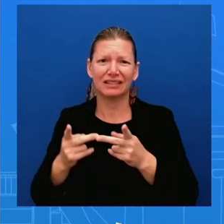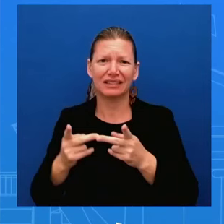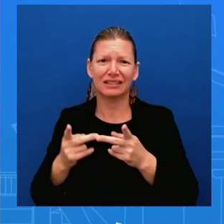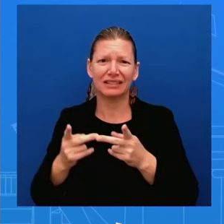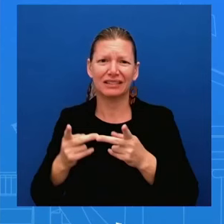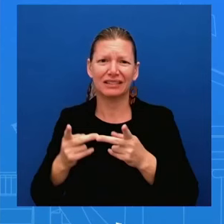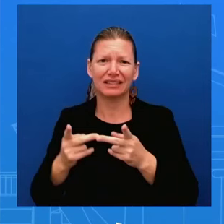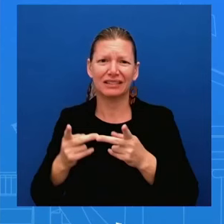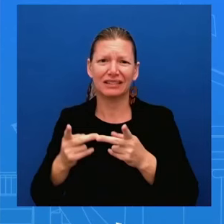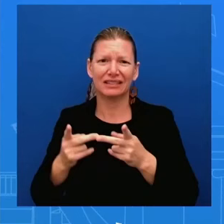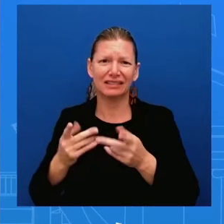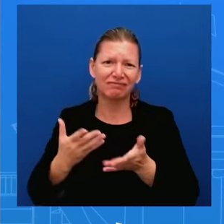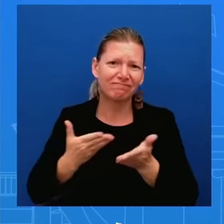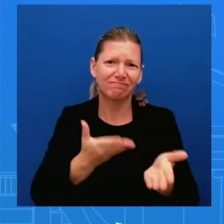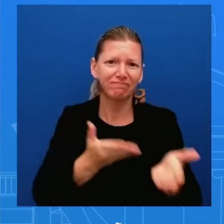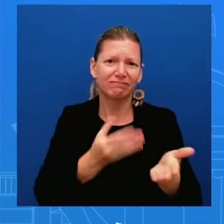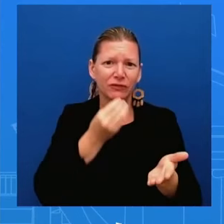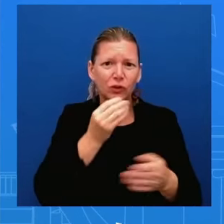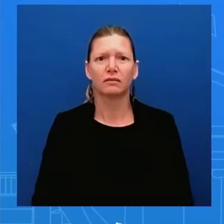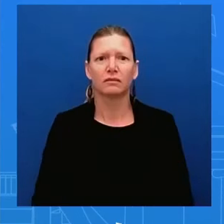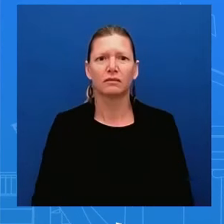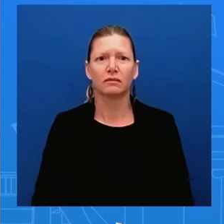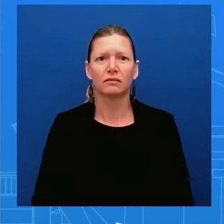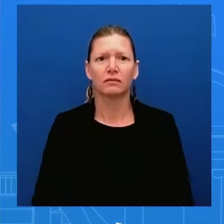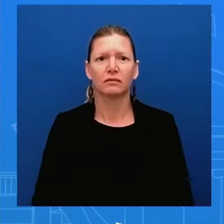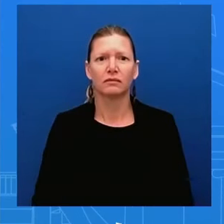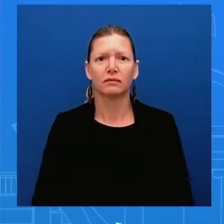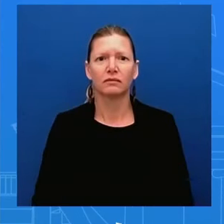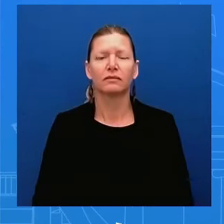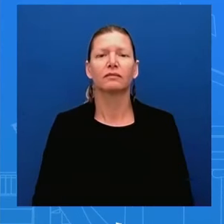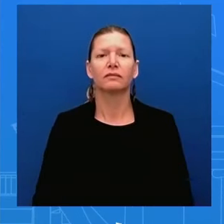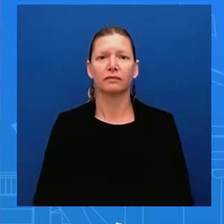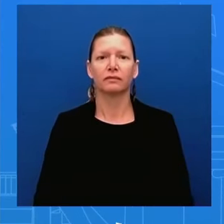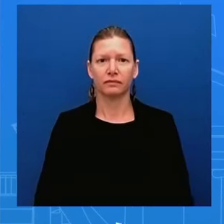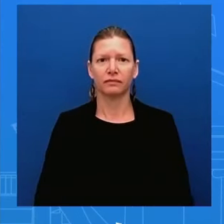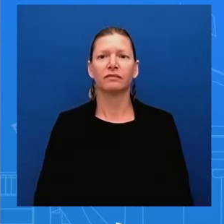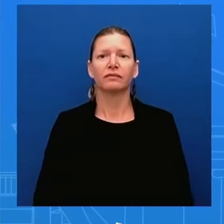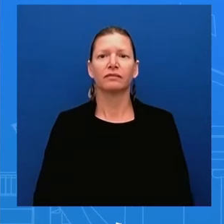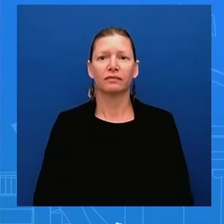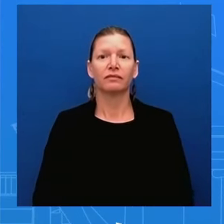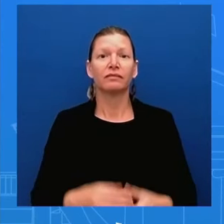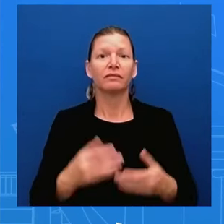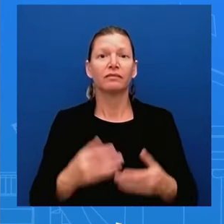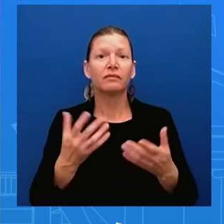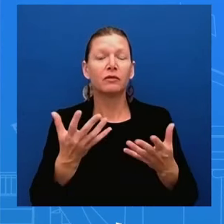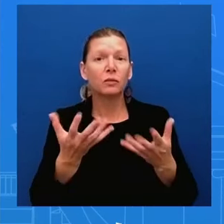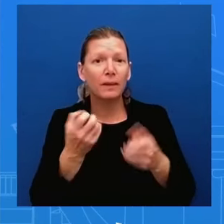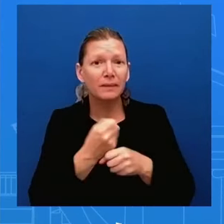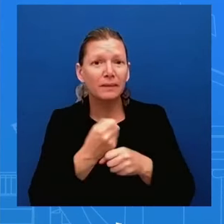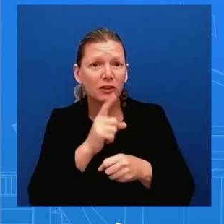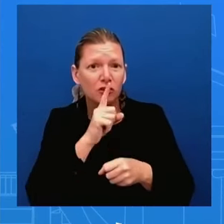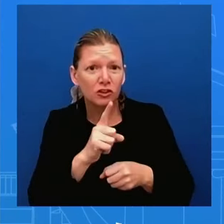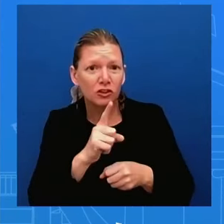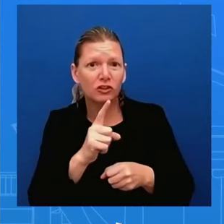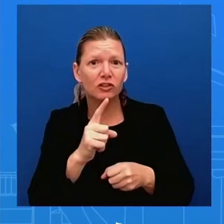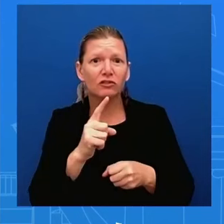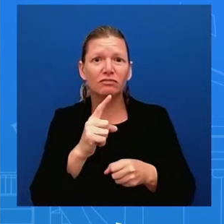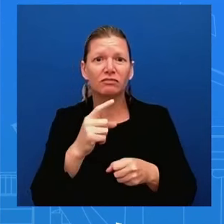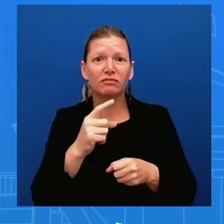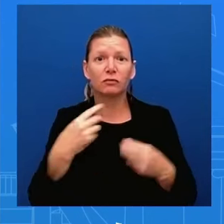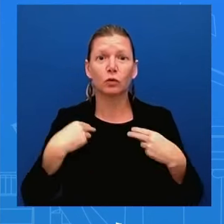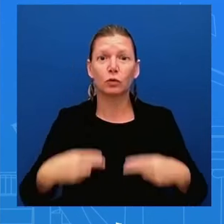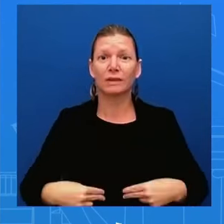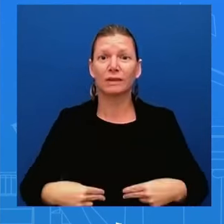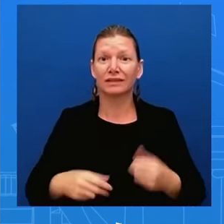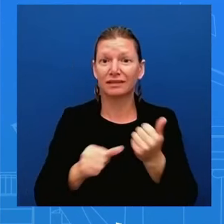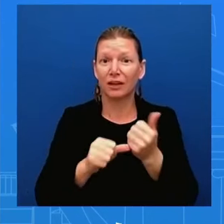imperative it is important uh that we see humanitarian aid workers protected and those are conversations that we continue to have with the Israeli government